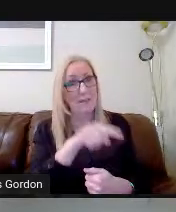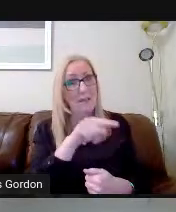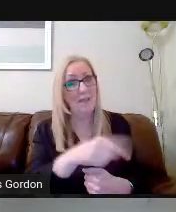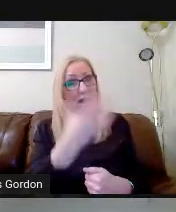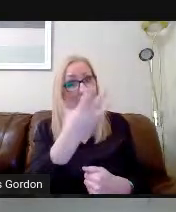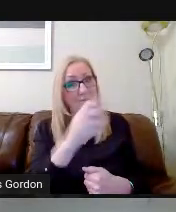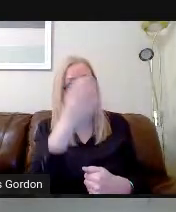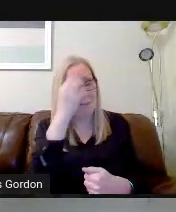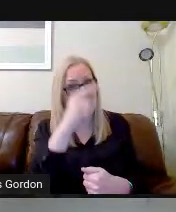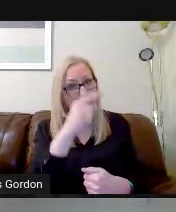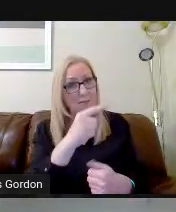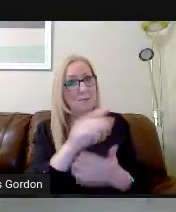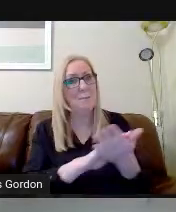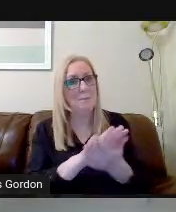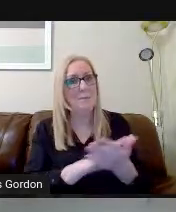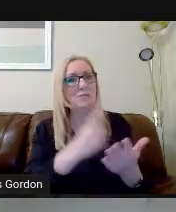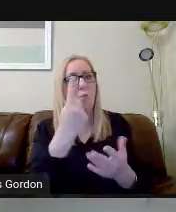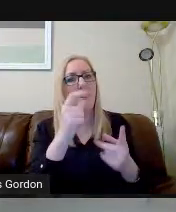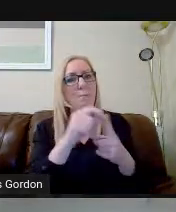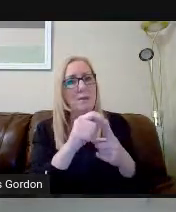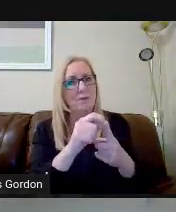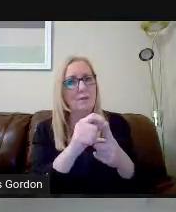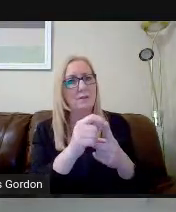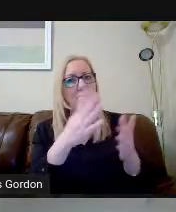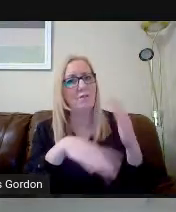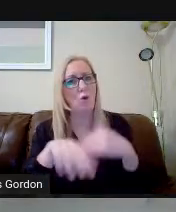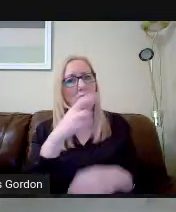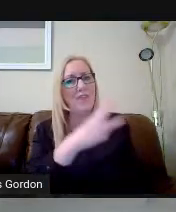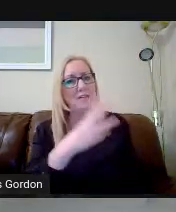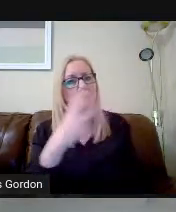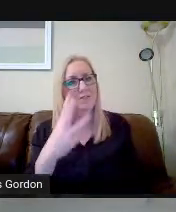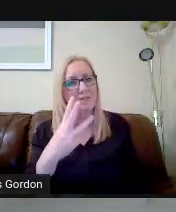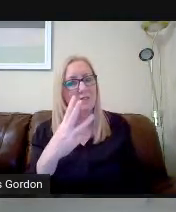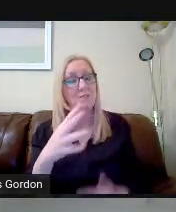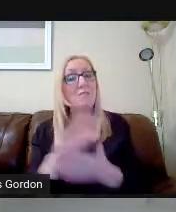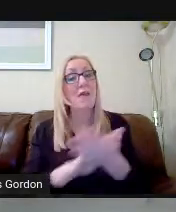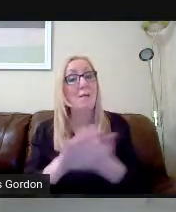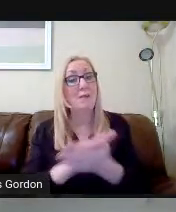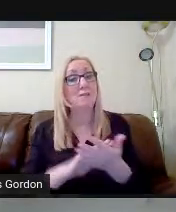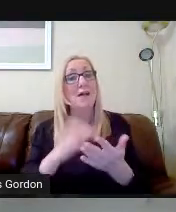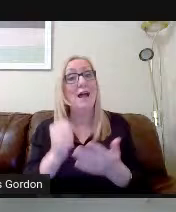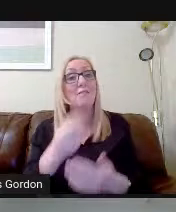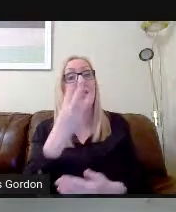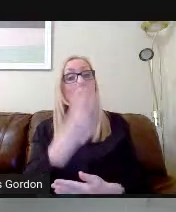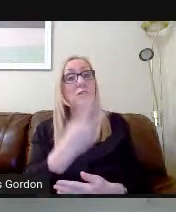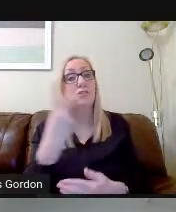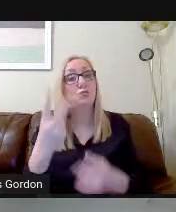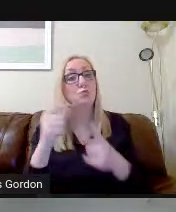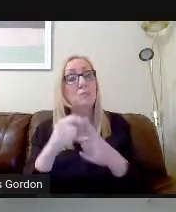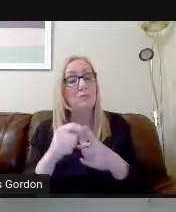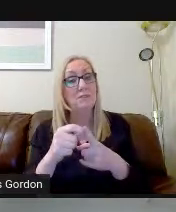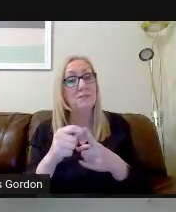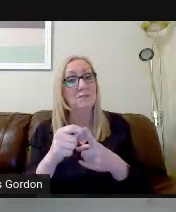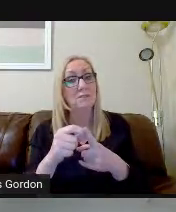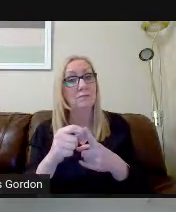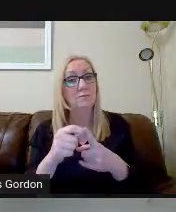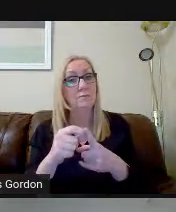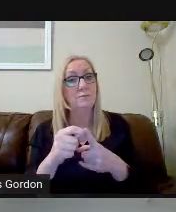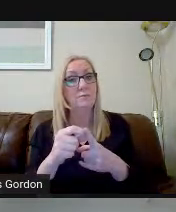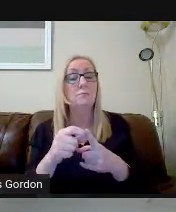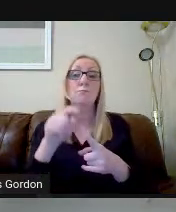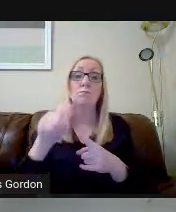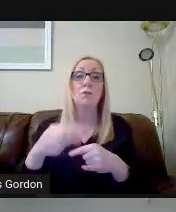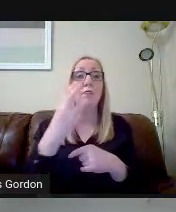represents one period out of the 33. That leaves us with 32 periods. Those